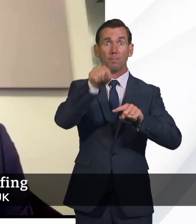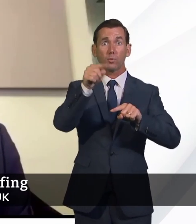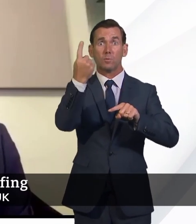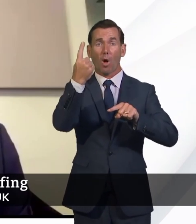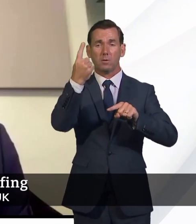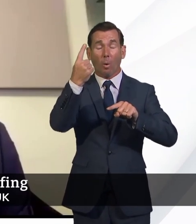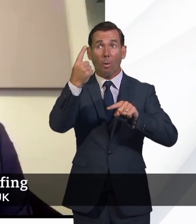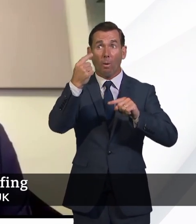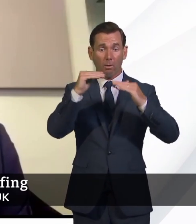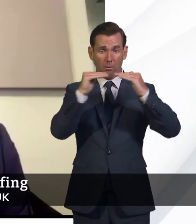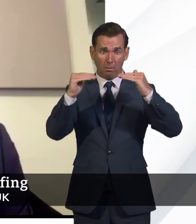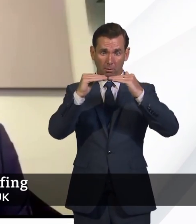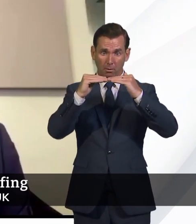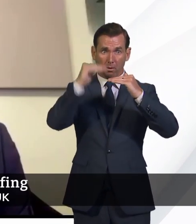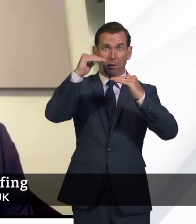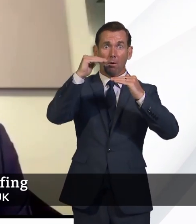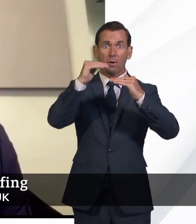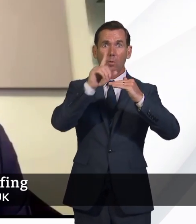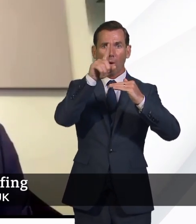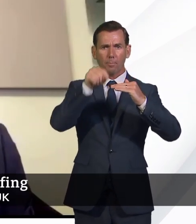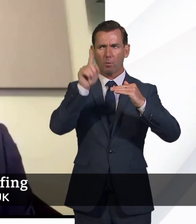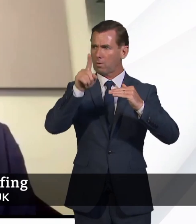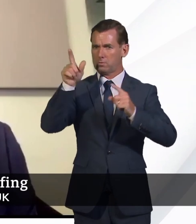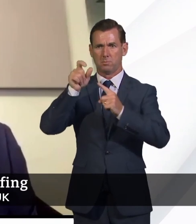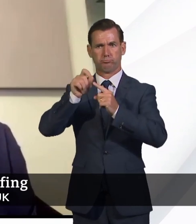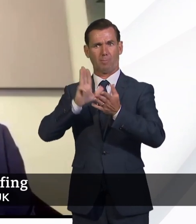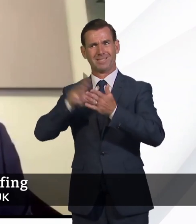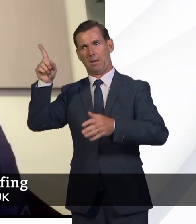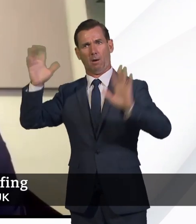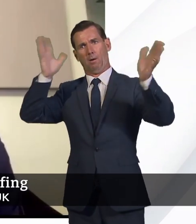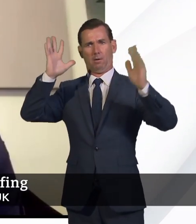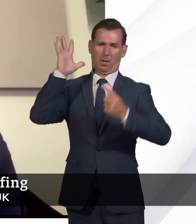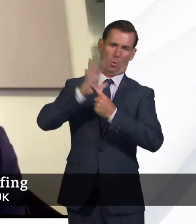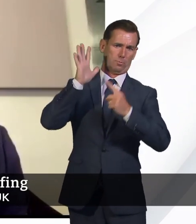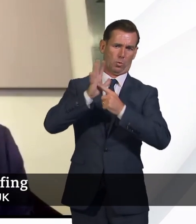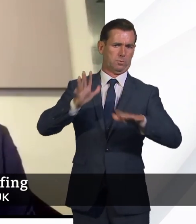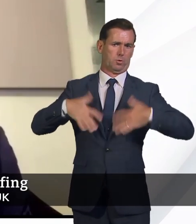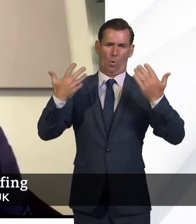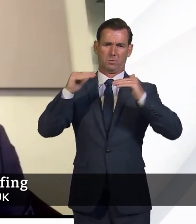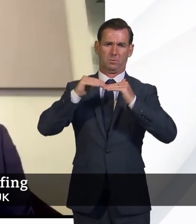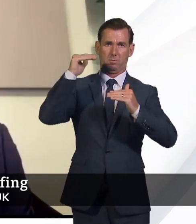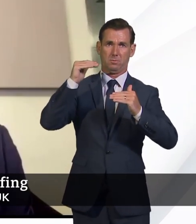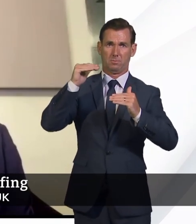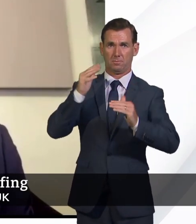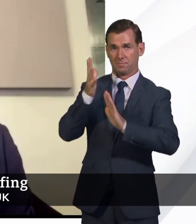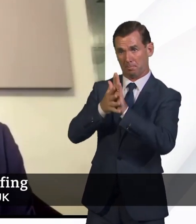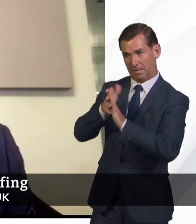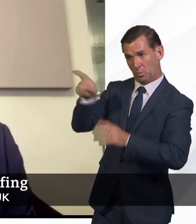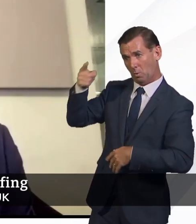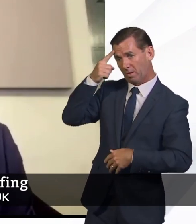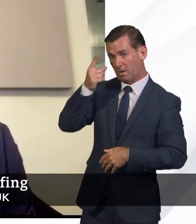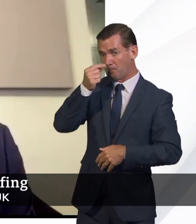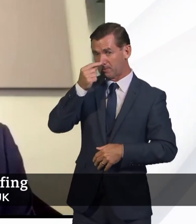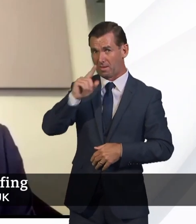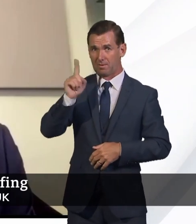-important number the Prime Minister has talked about so many times. Are we moving now towards the very real possibility of